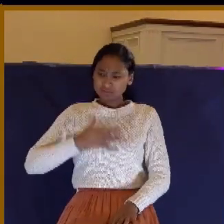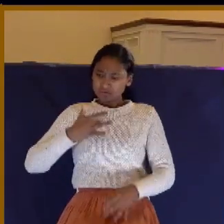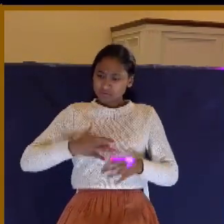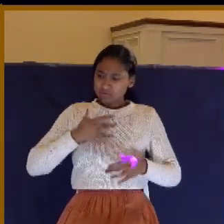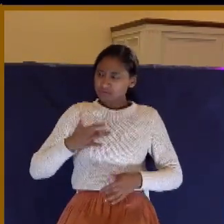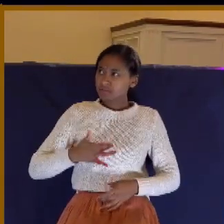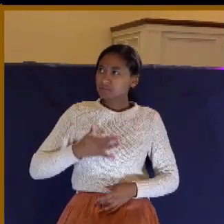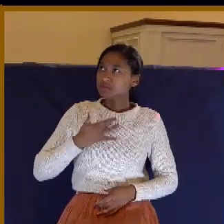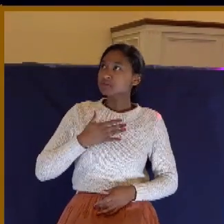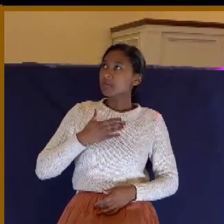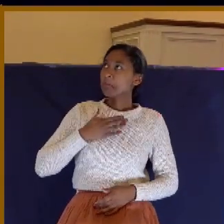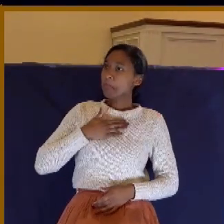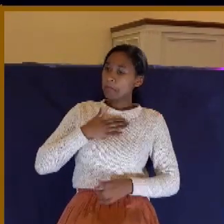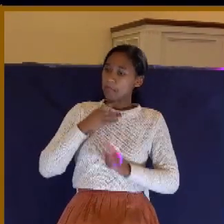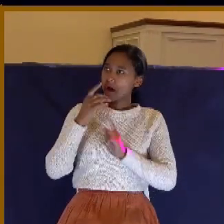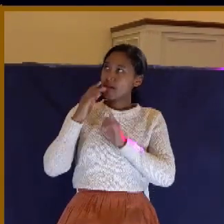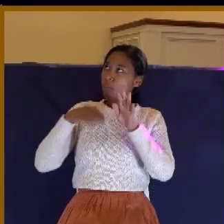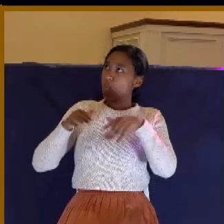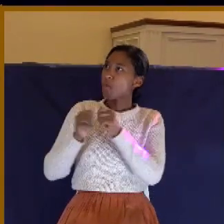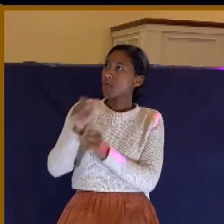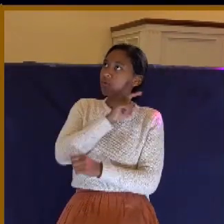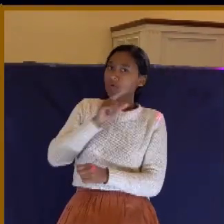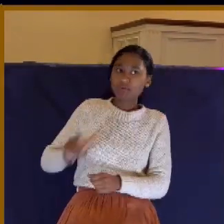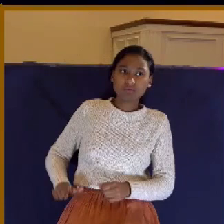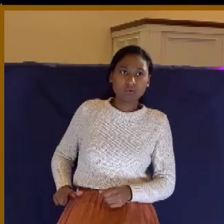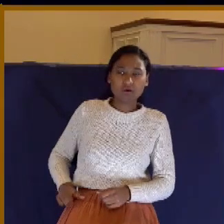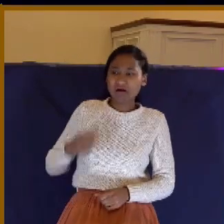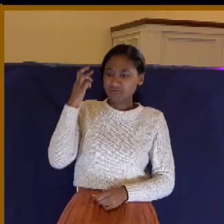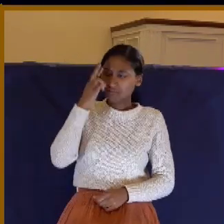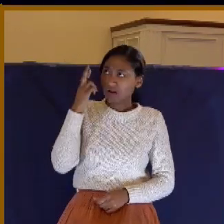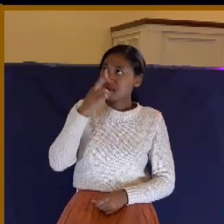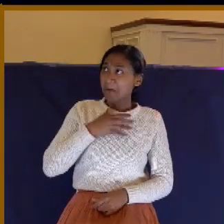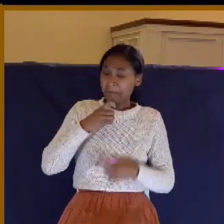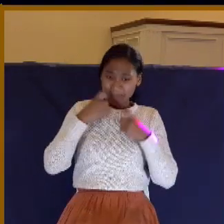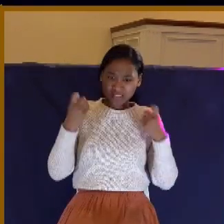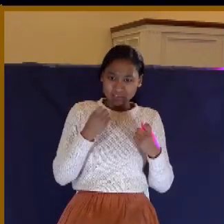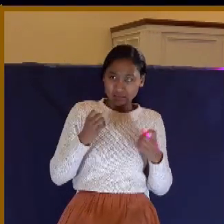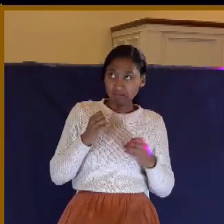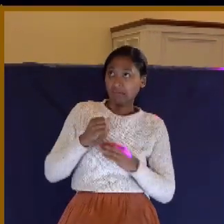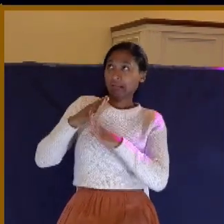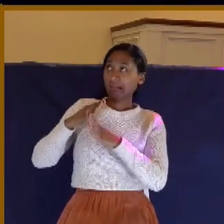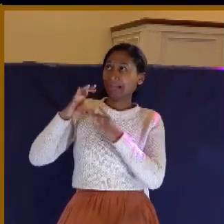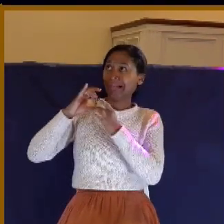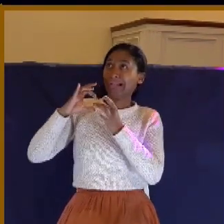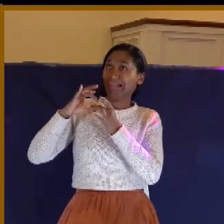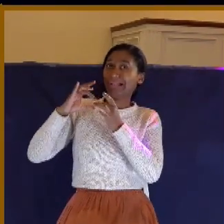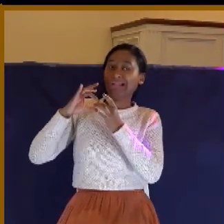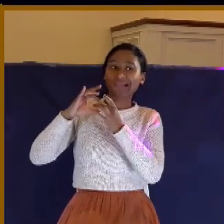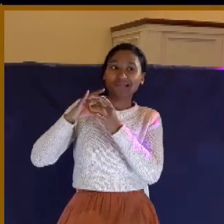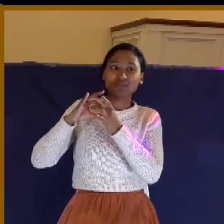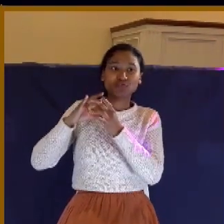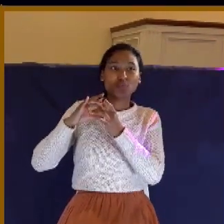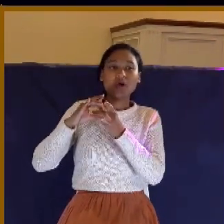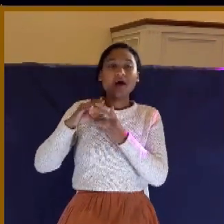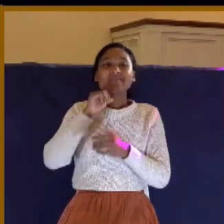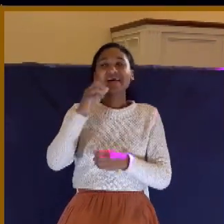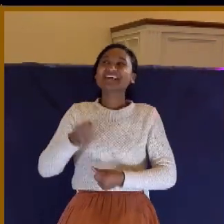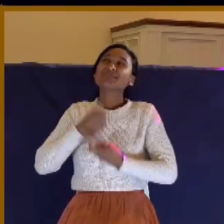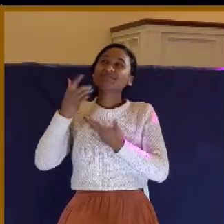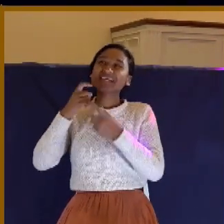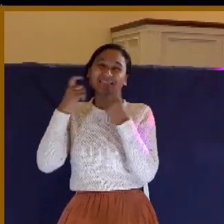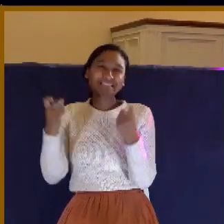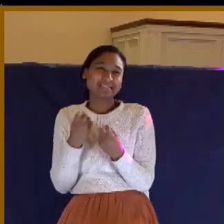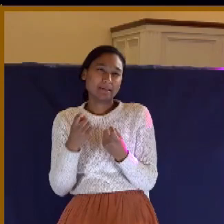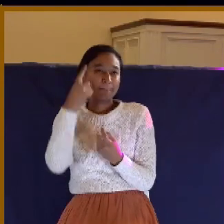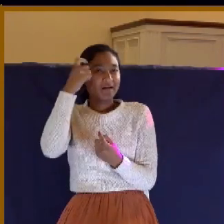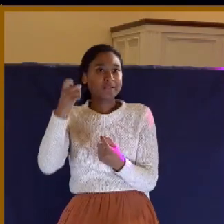and how sin breaks that fellowship, and they're constantly confessing their sin. You're not confessing sin because you're afraid you'll lose your